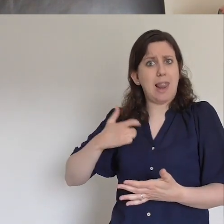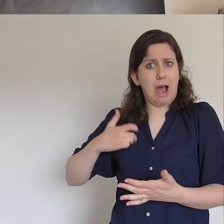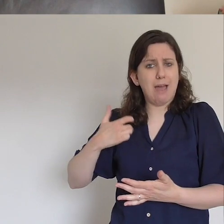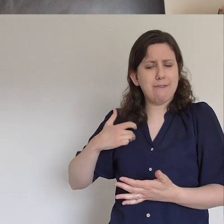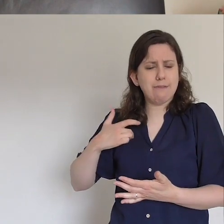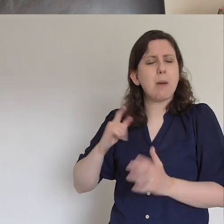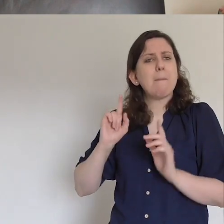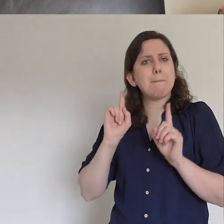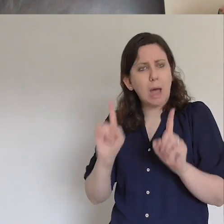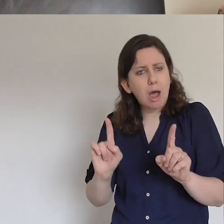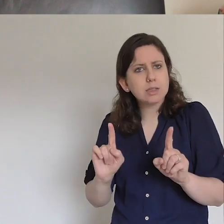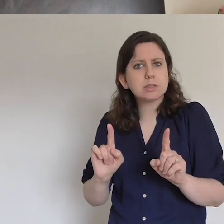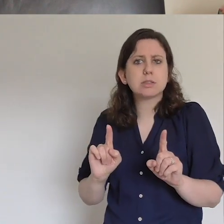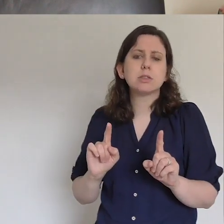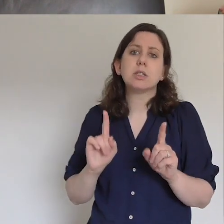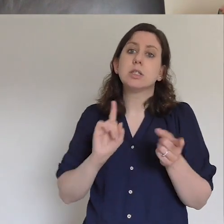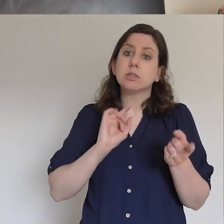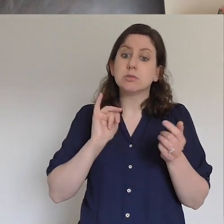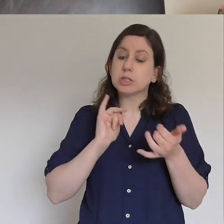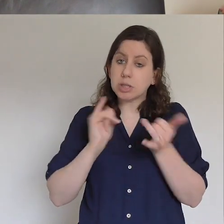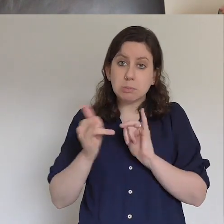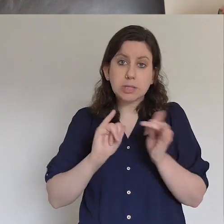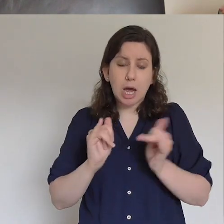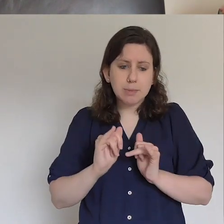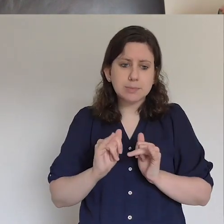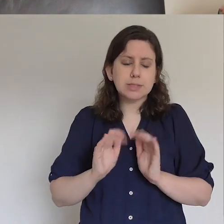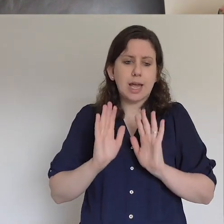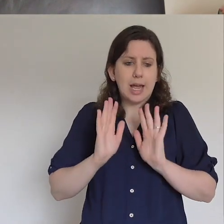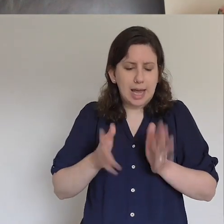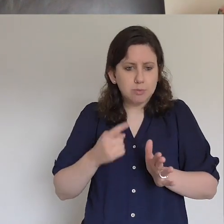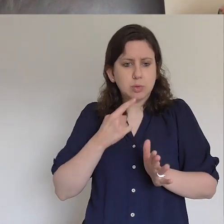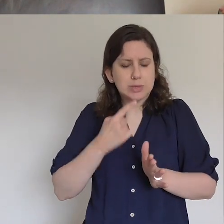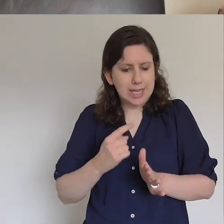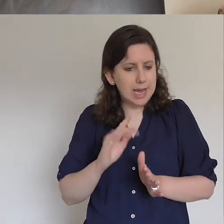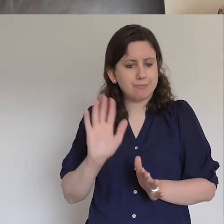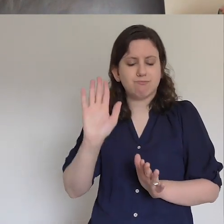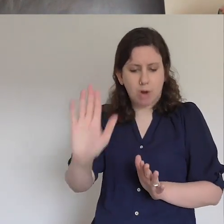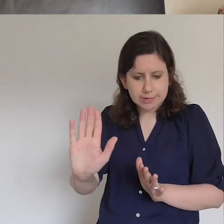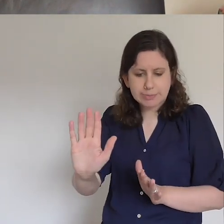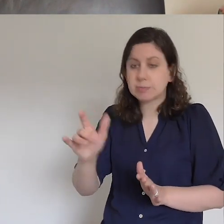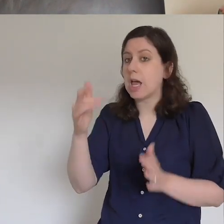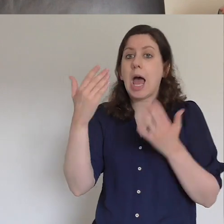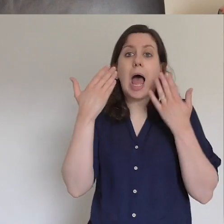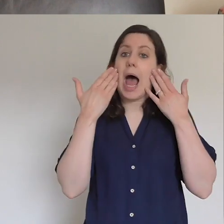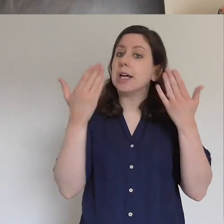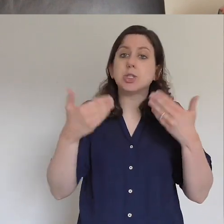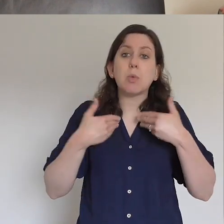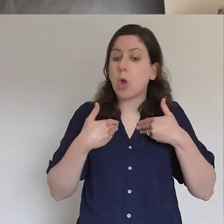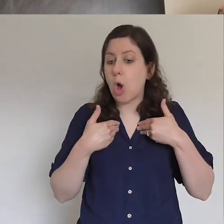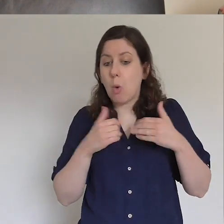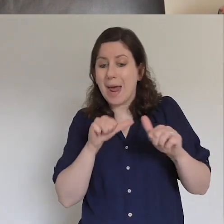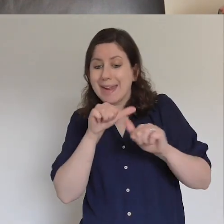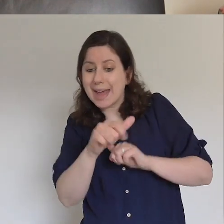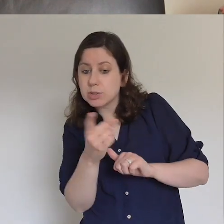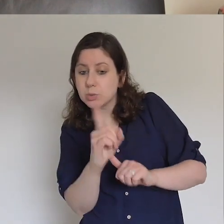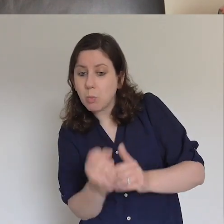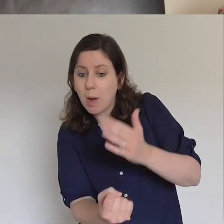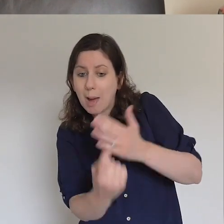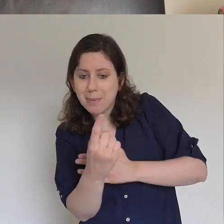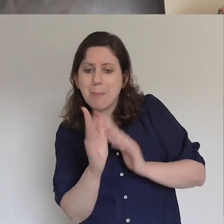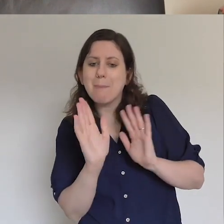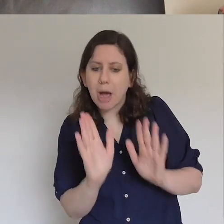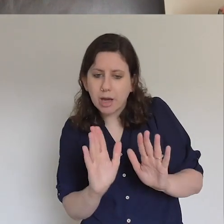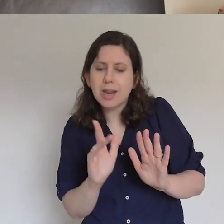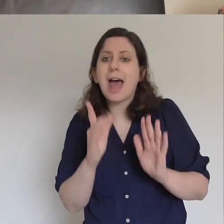going, okay, I really don't know what's going to happen but I'm going to step into the temple court anyway and I'm going to step out and believe